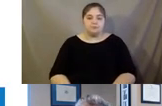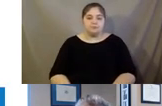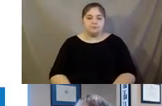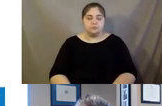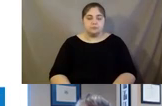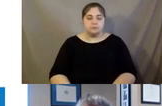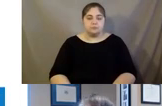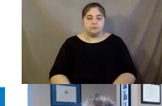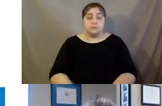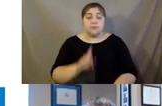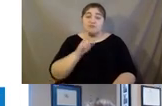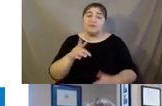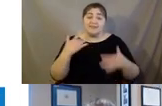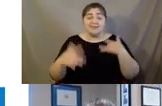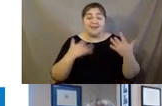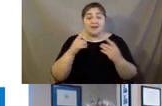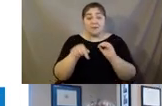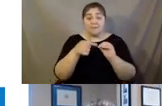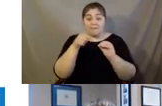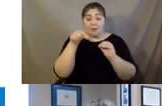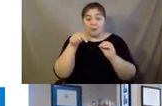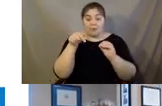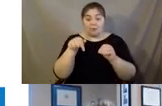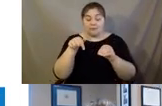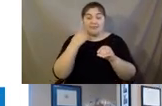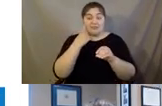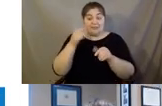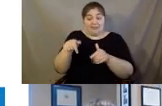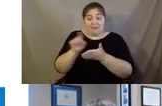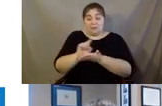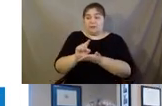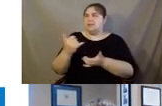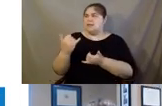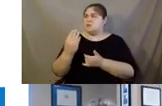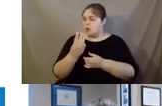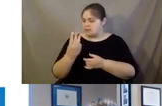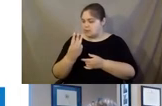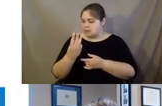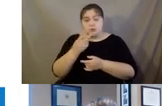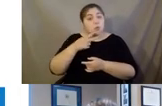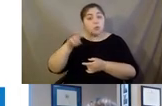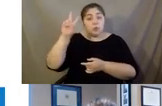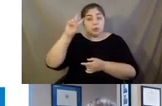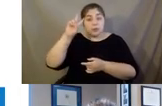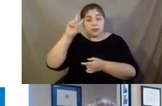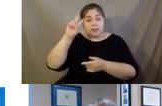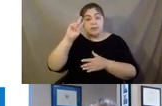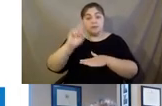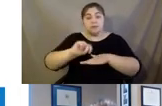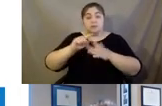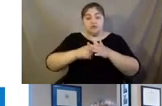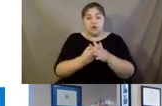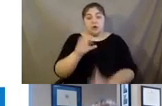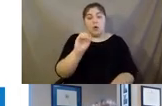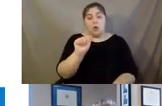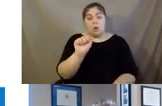And I'm excited about this just this week, just today's Wednesday. So two days ago we launched OASIS Everywhere, which is essentially our